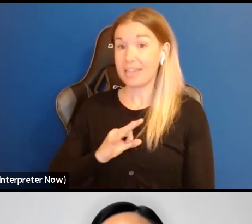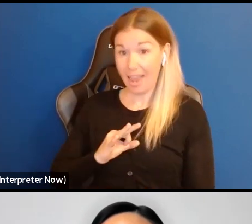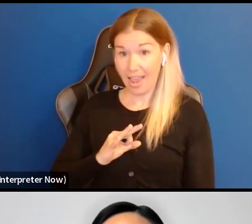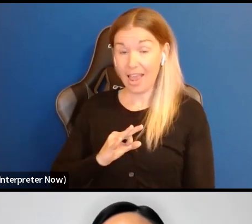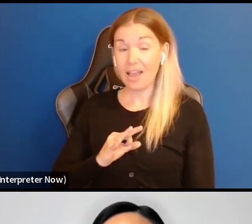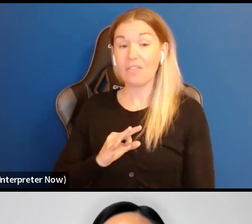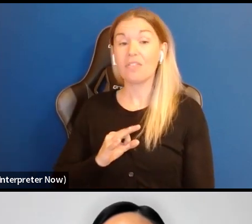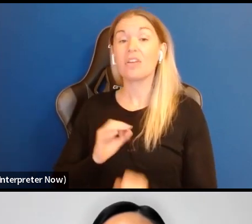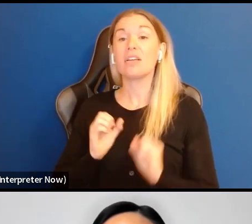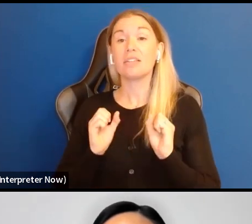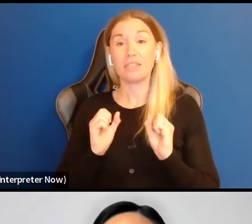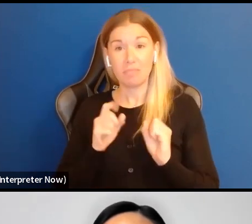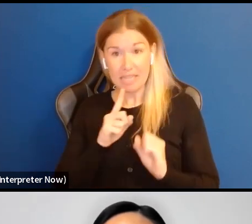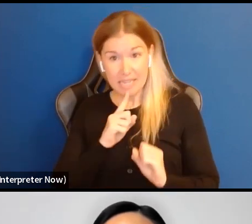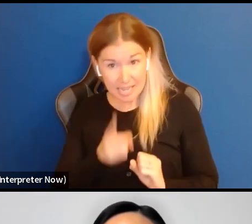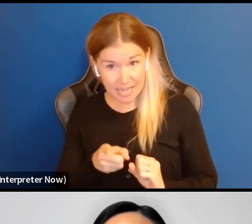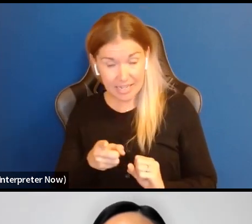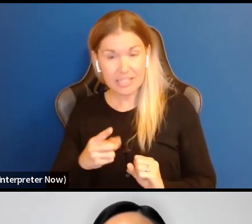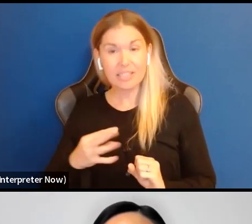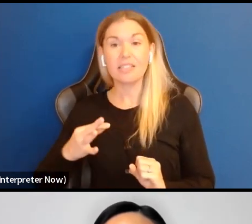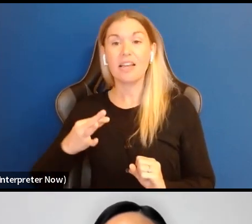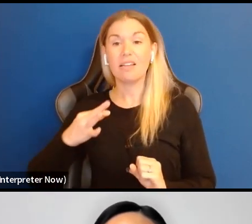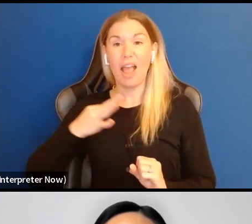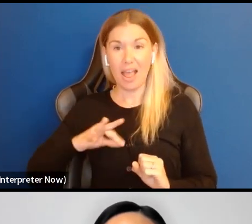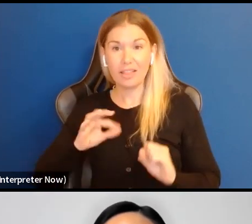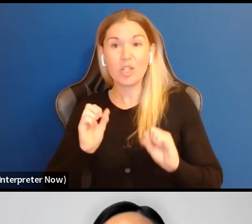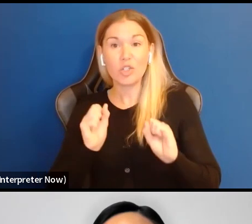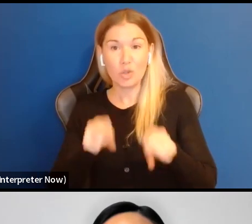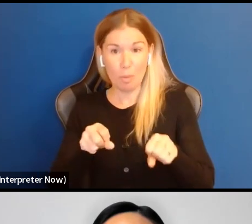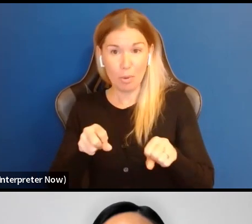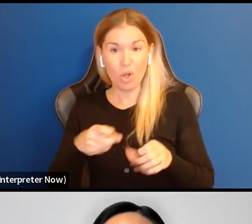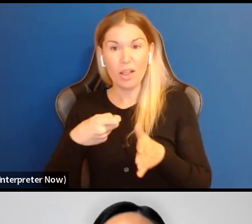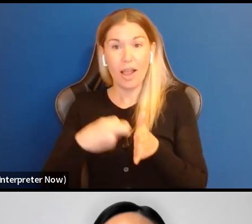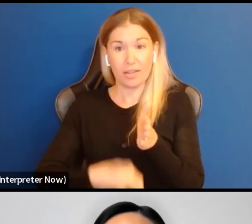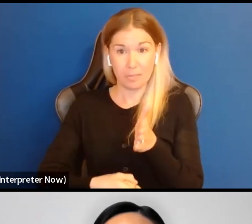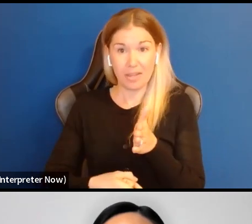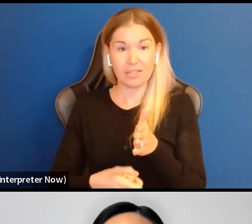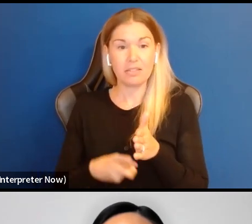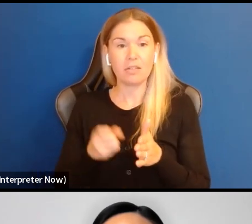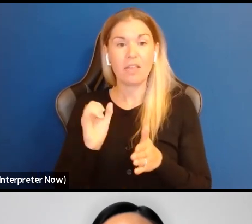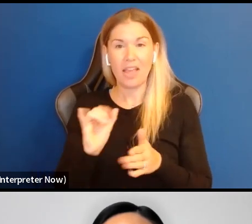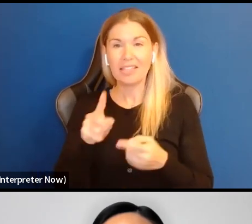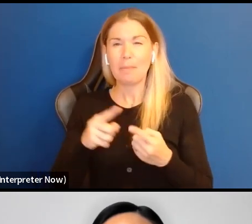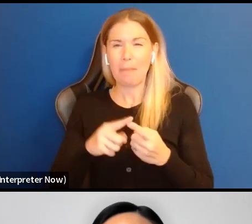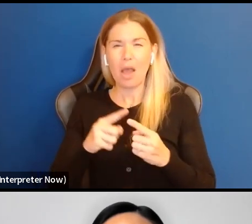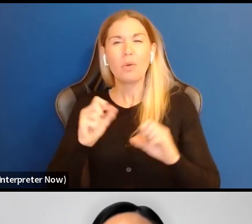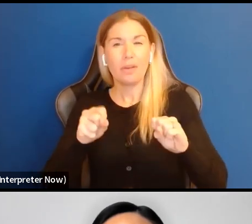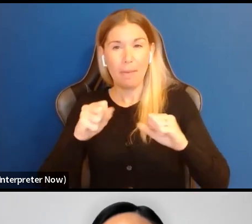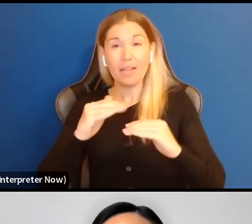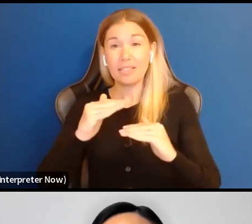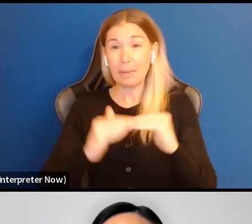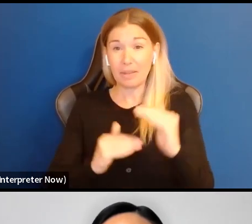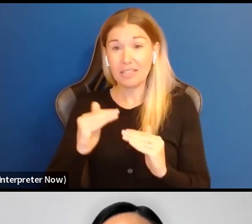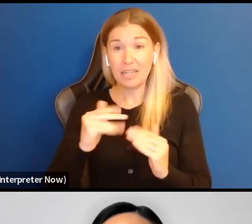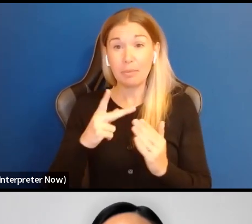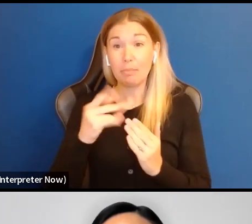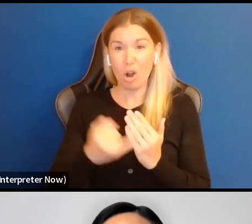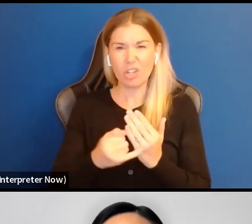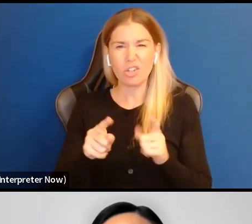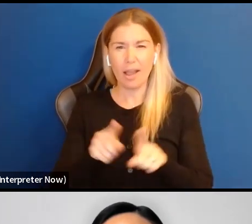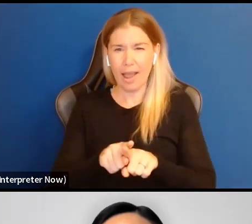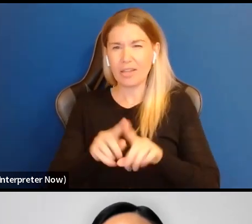an eligible expense. Again, it, it revolves around the capacity building project as a whole.